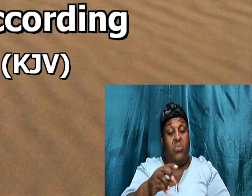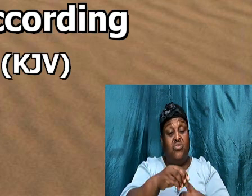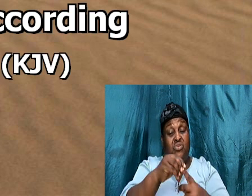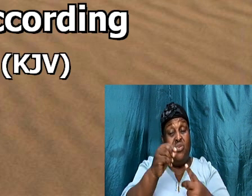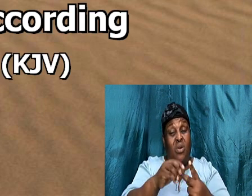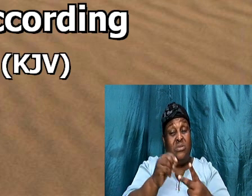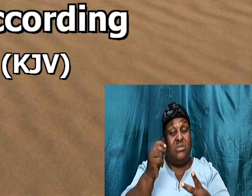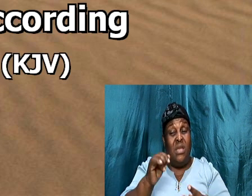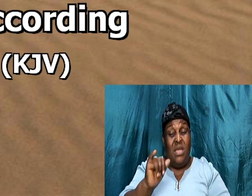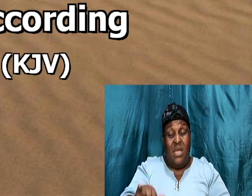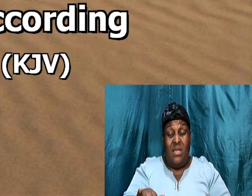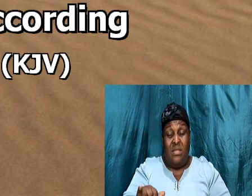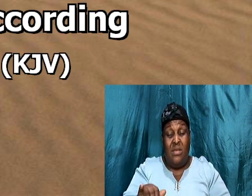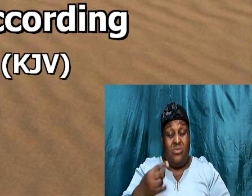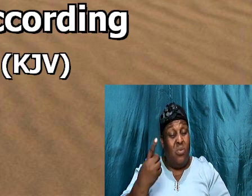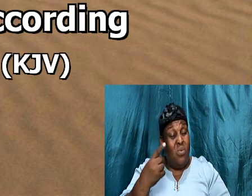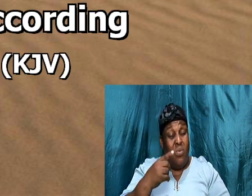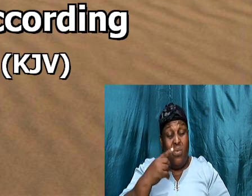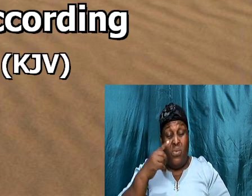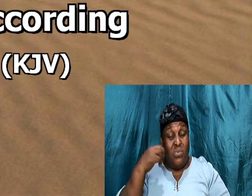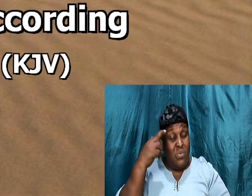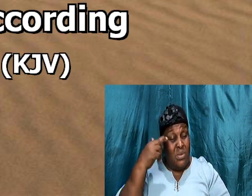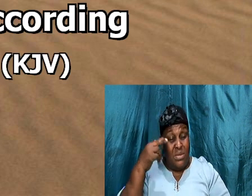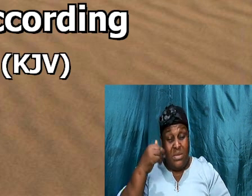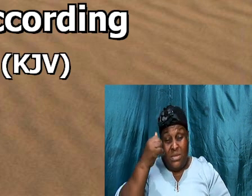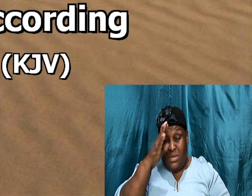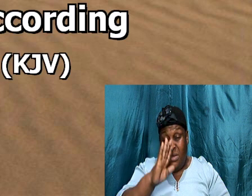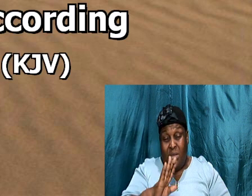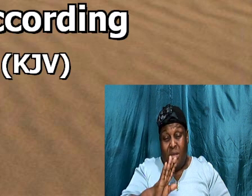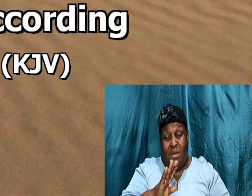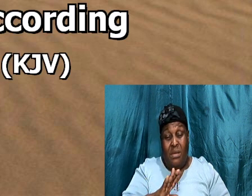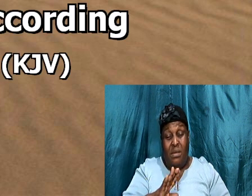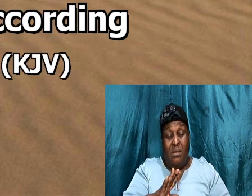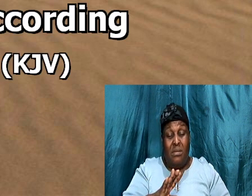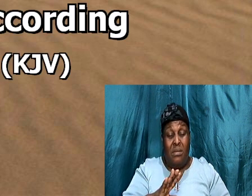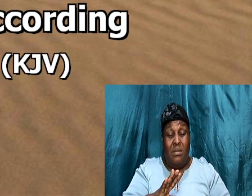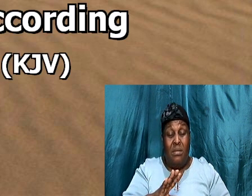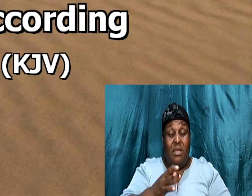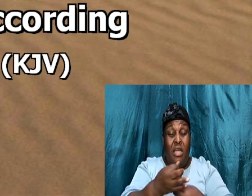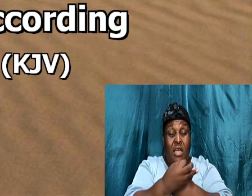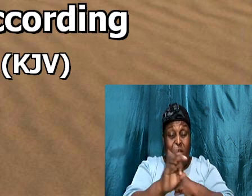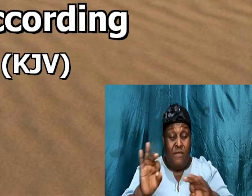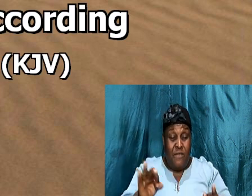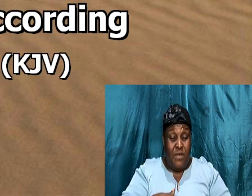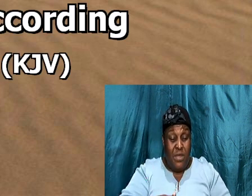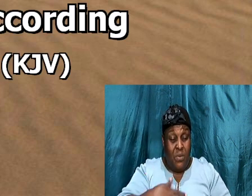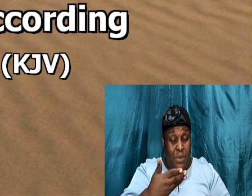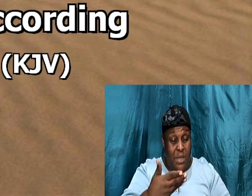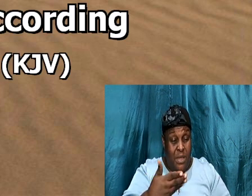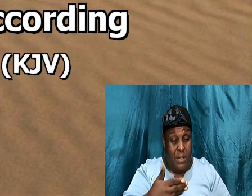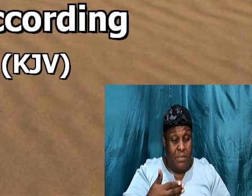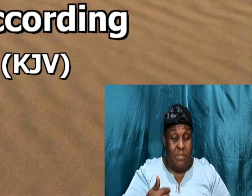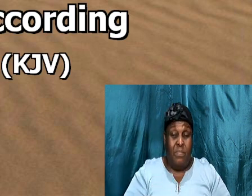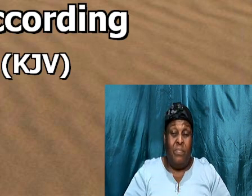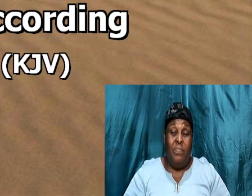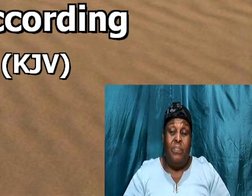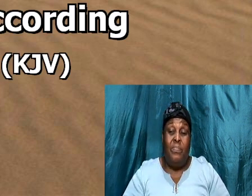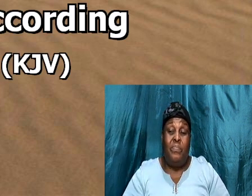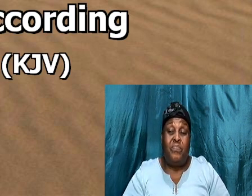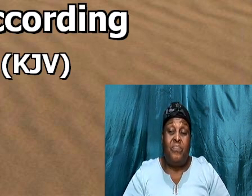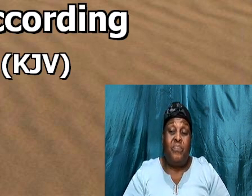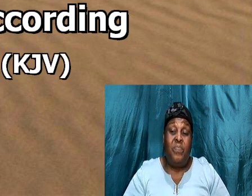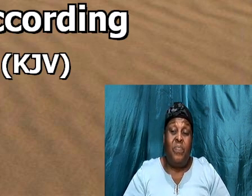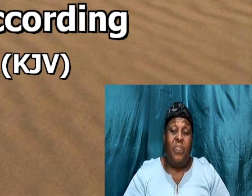reason, why I would consider, something as permissive, of what he, of what he would allow, but